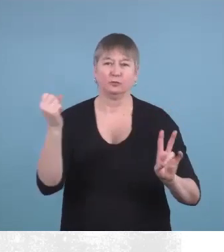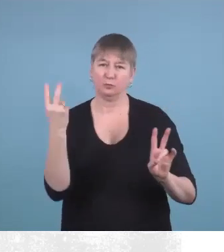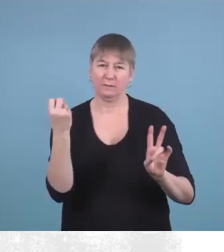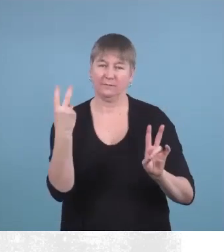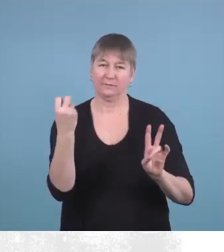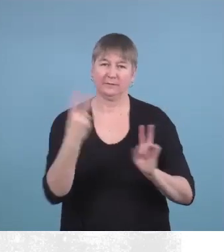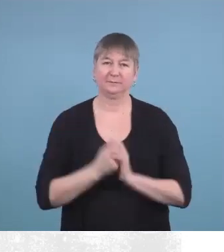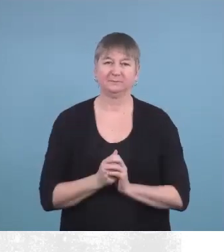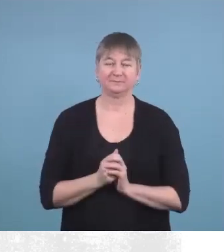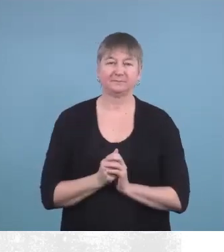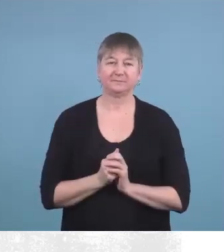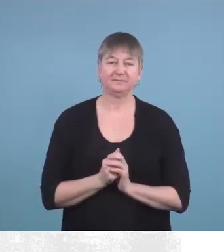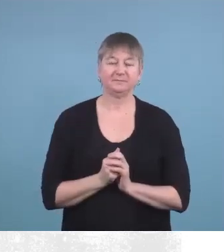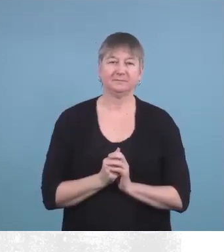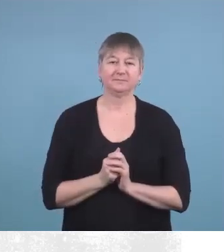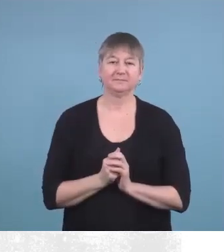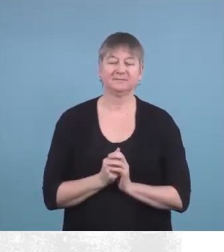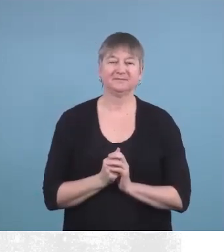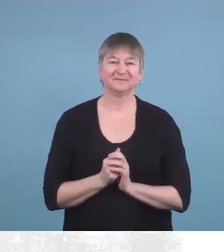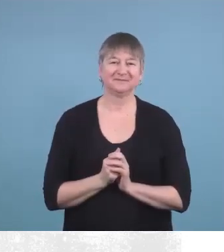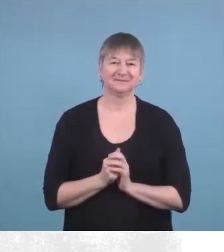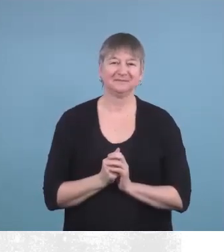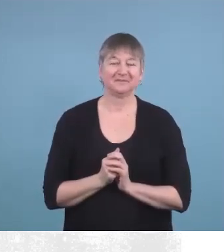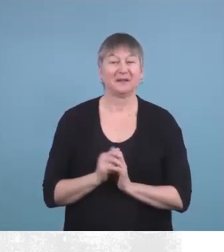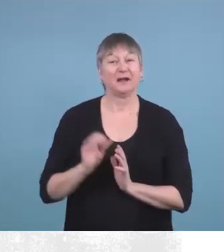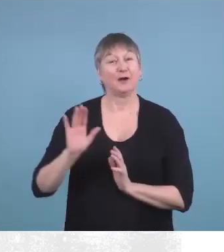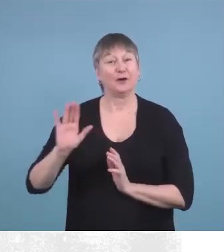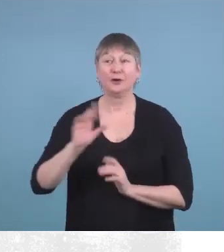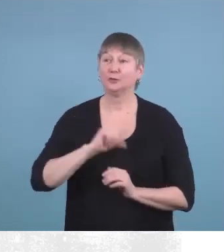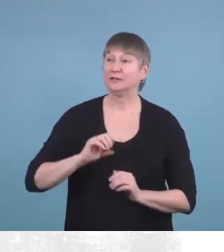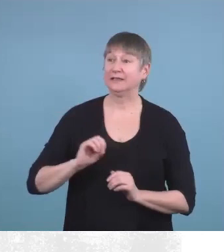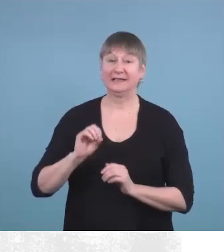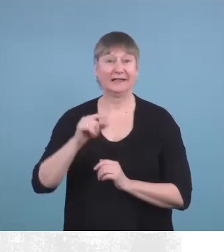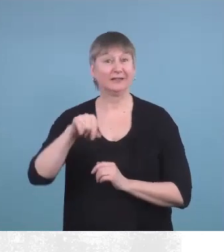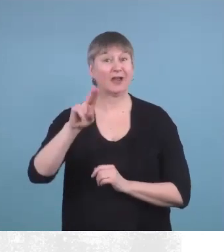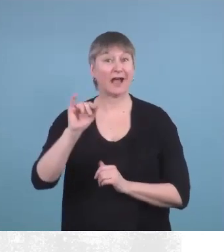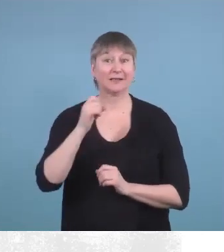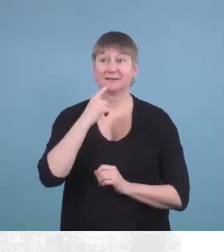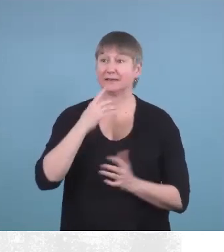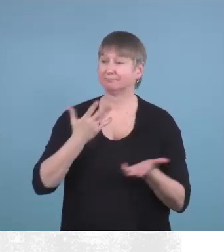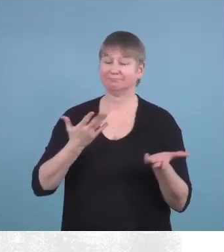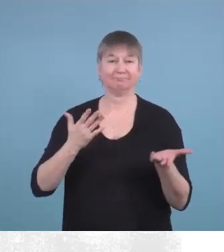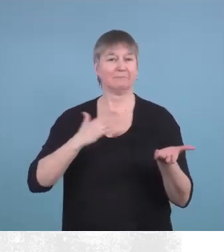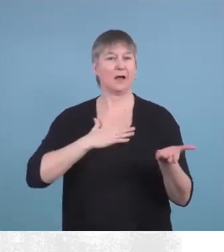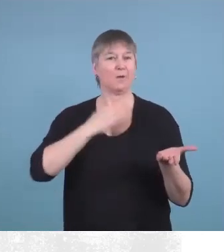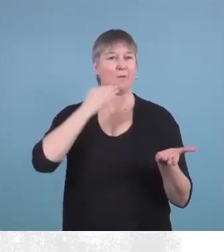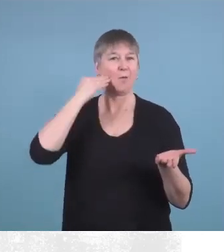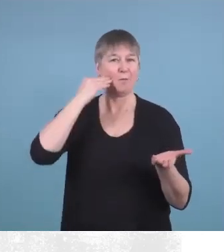She has called this school her home and helped develop the program over the last decade.